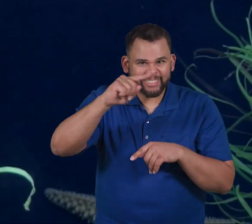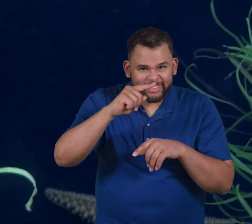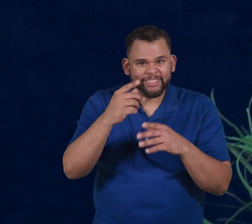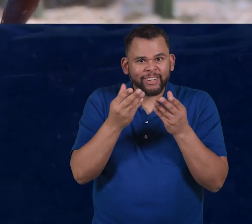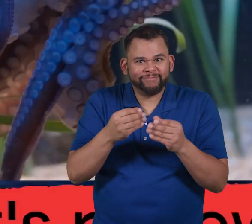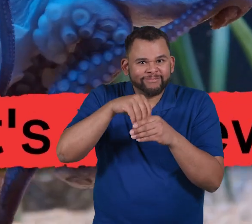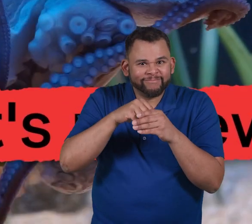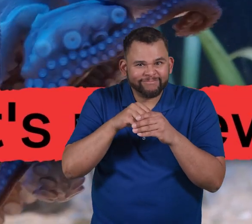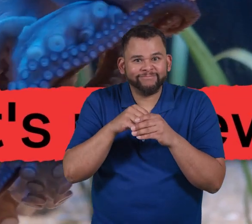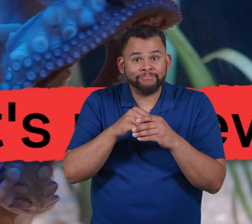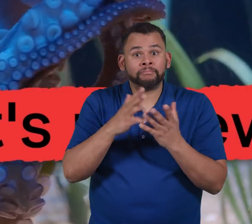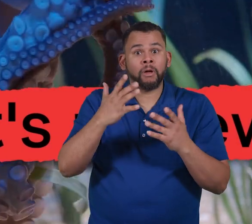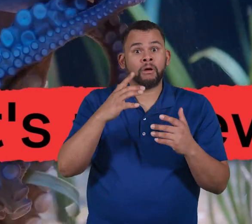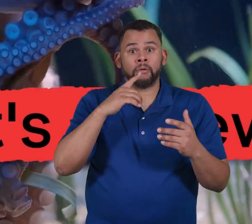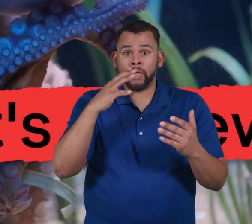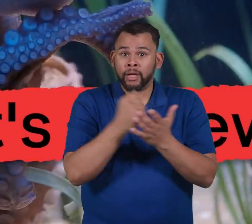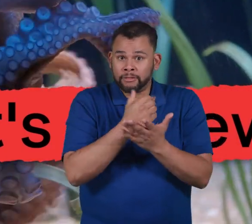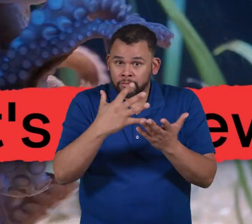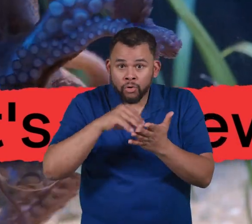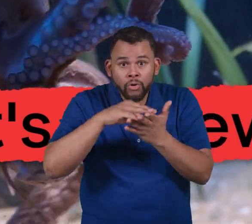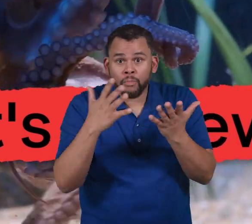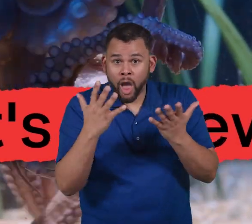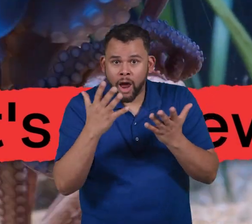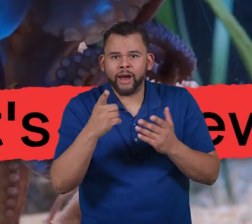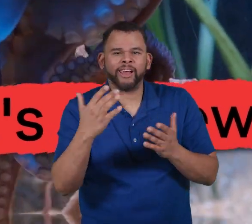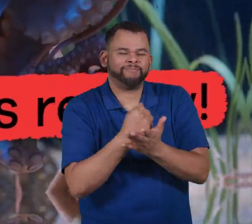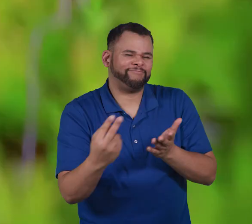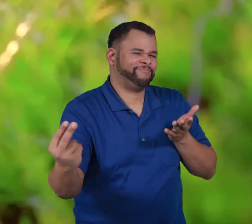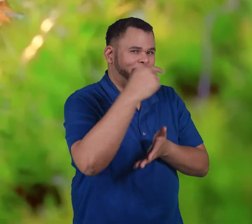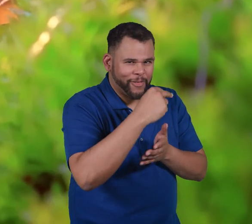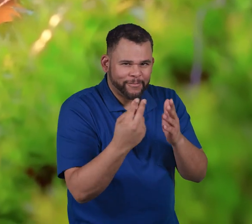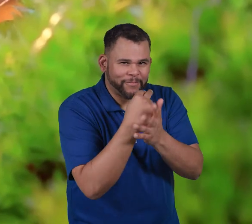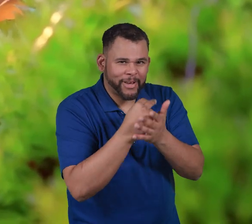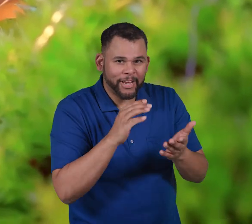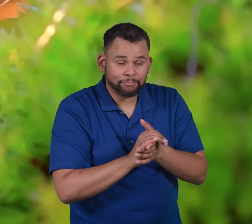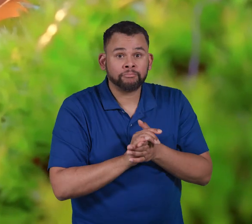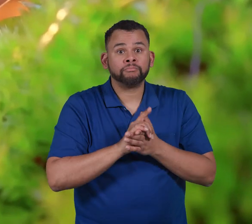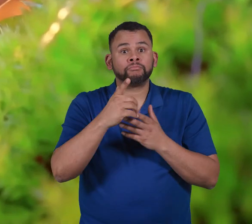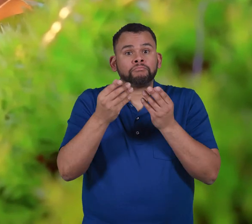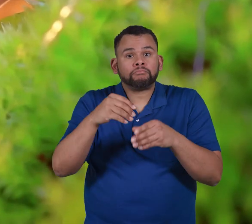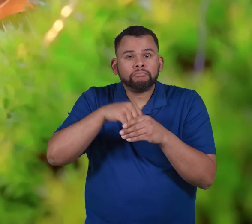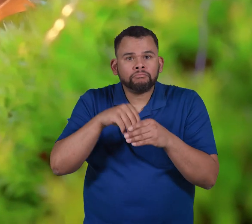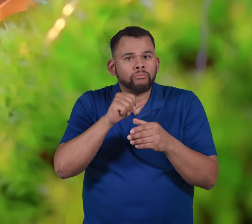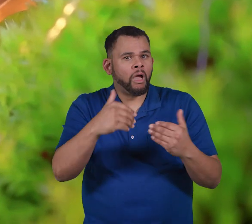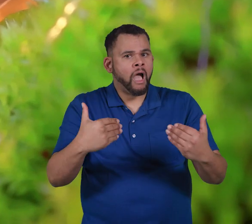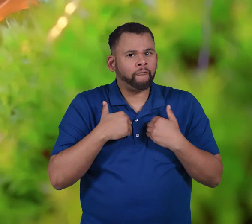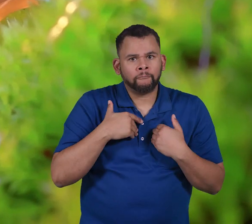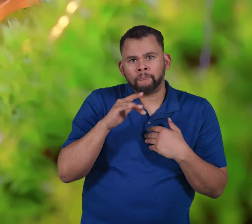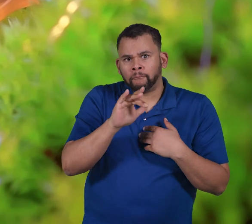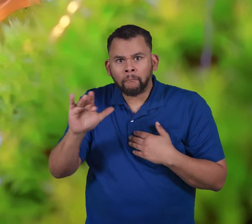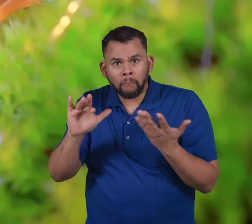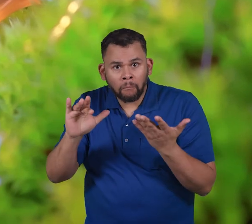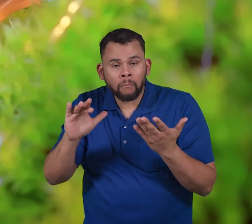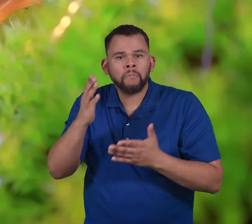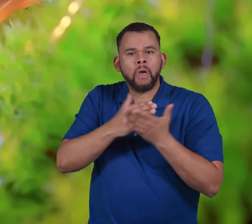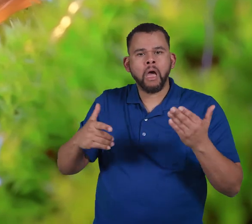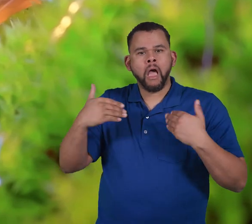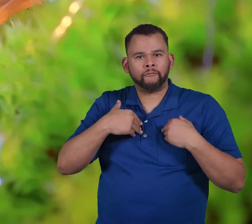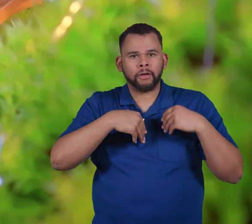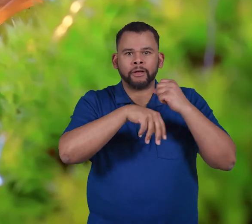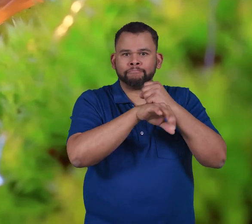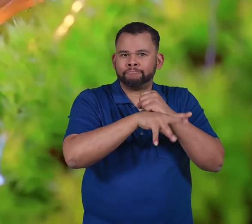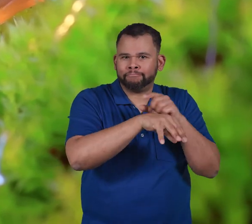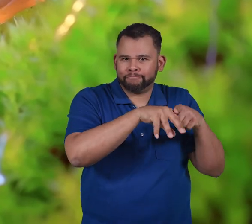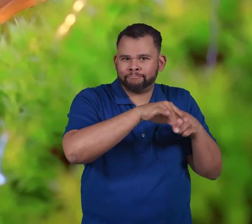mollusks. Now it's time to see what you remember. Fill in the blank. Mollusks don't have